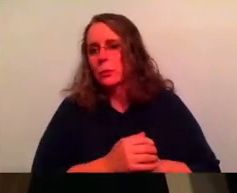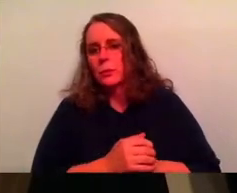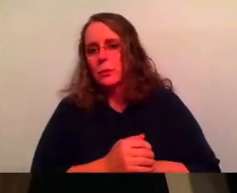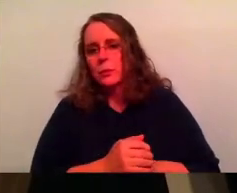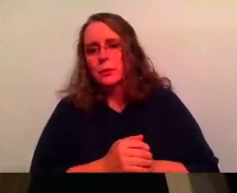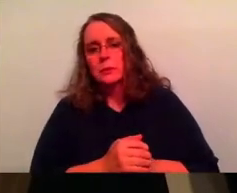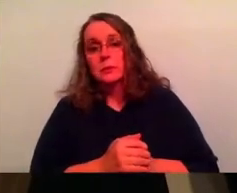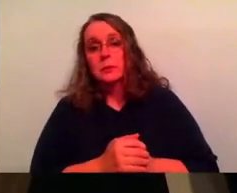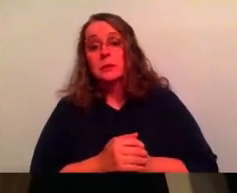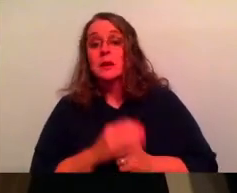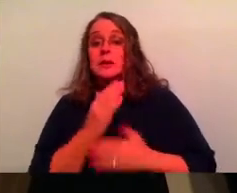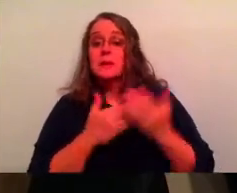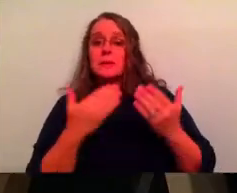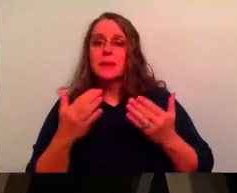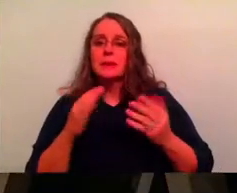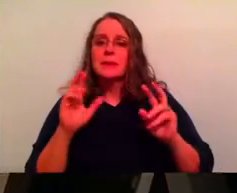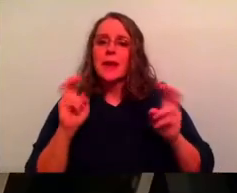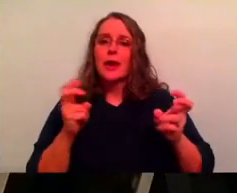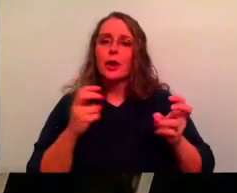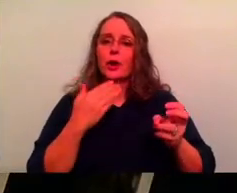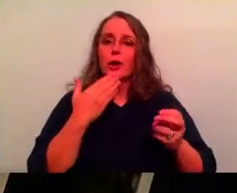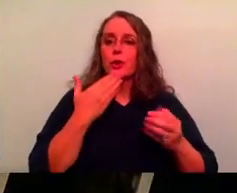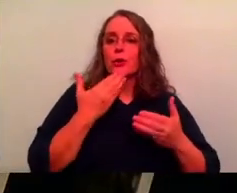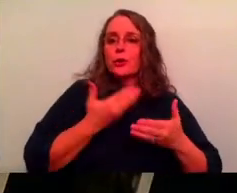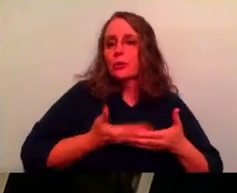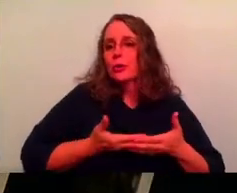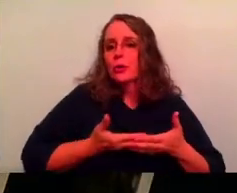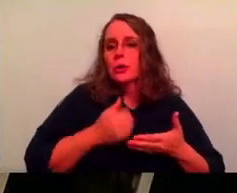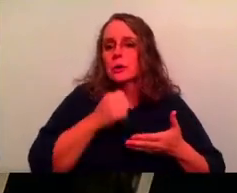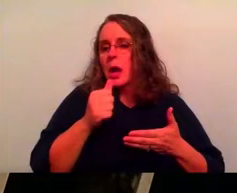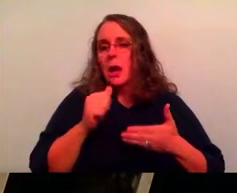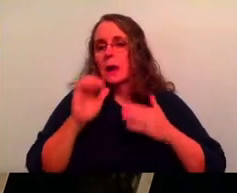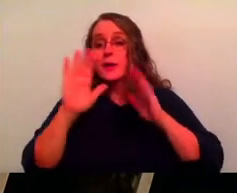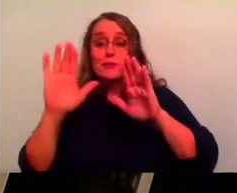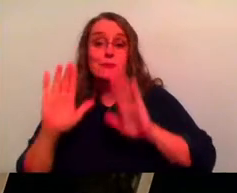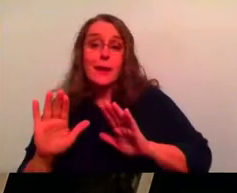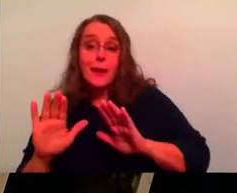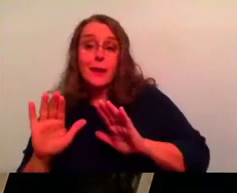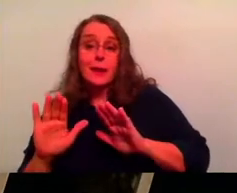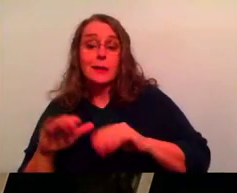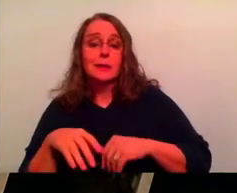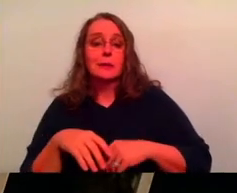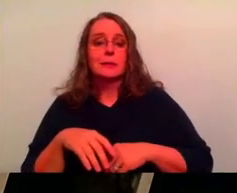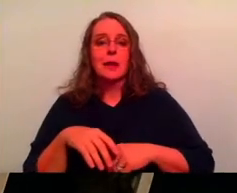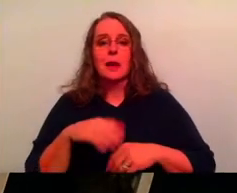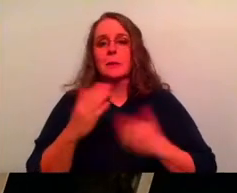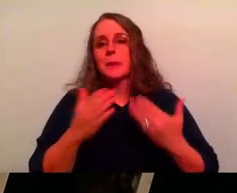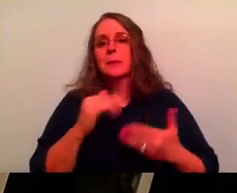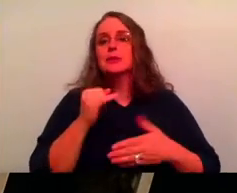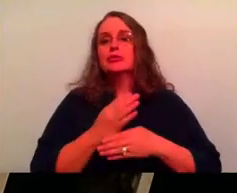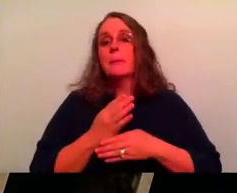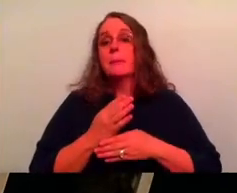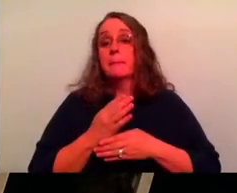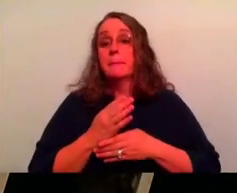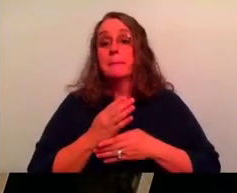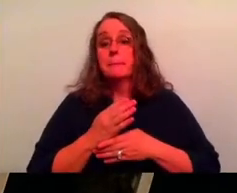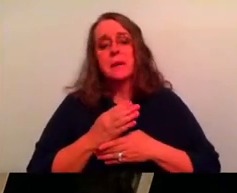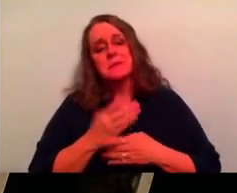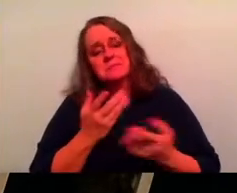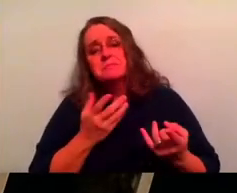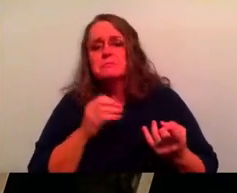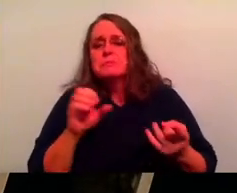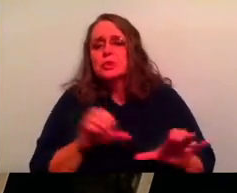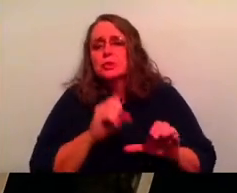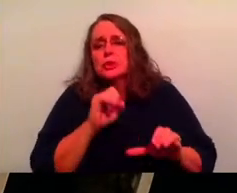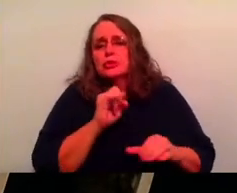good and not great. So something that like, man, maybe like a, like a job that's, it's, it's doing the job. You're